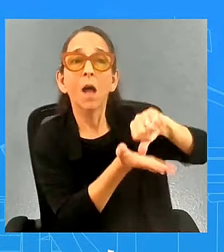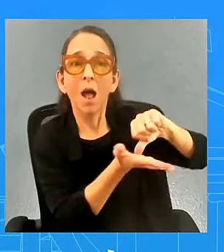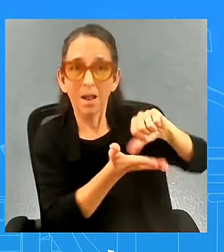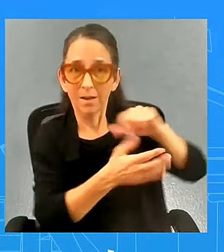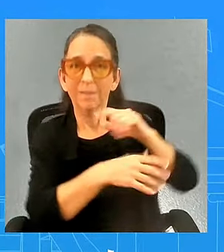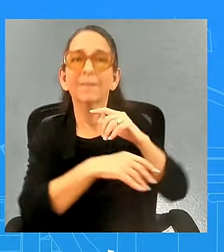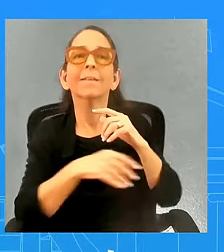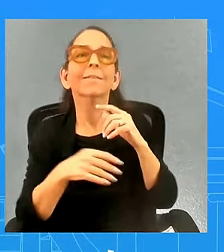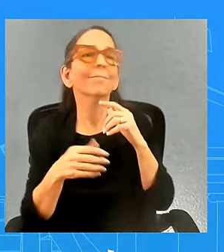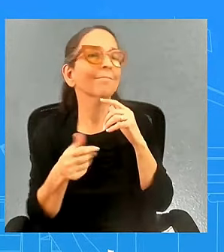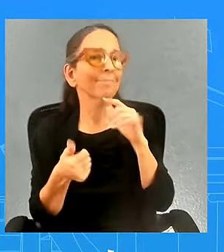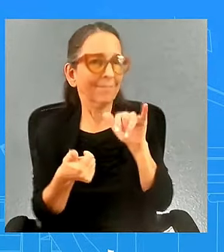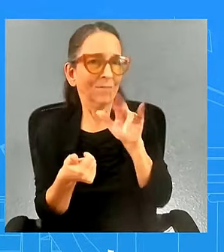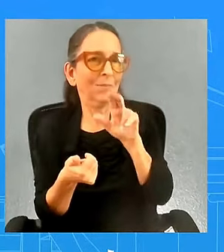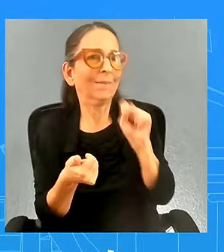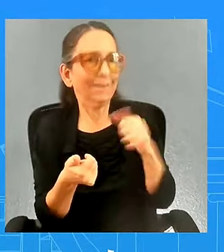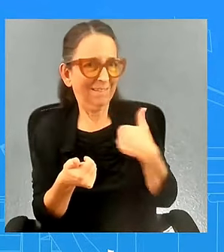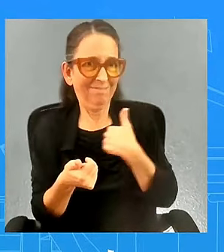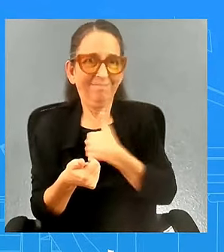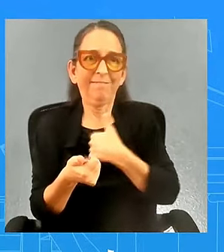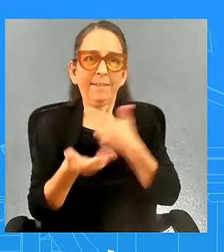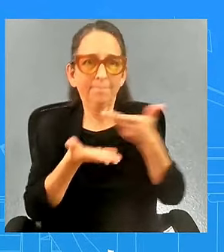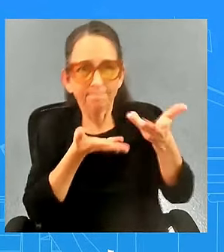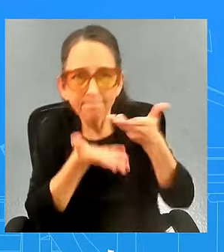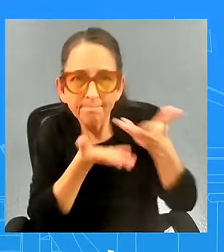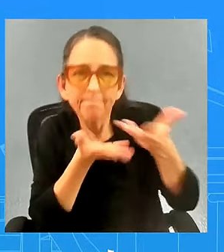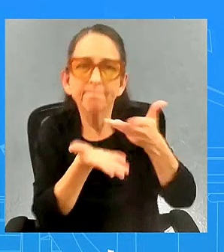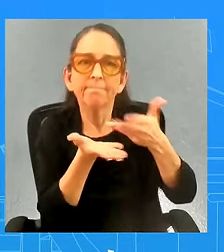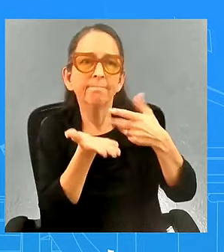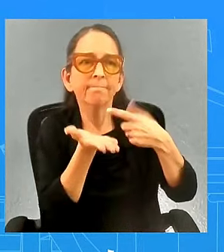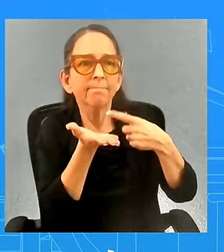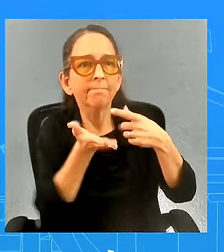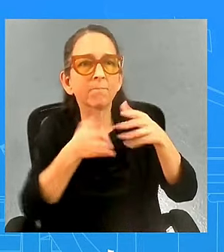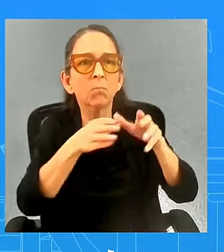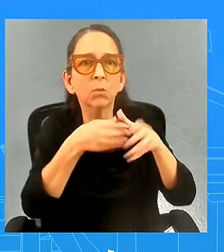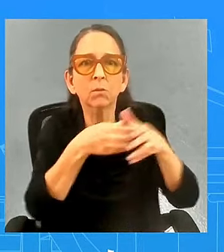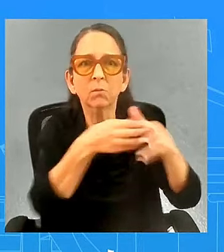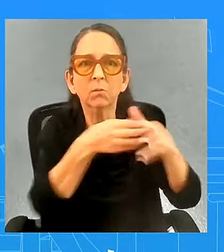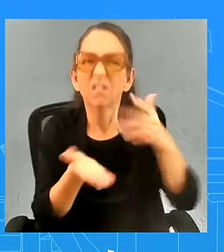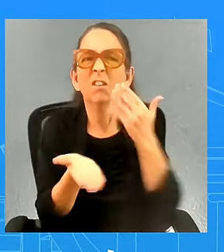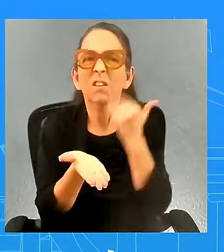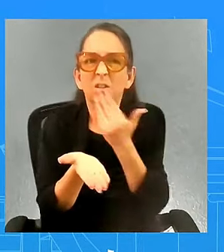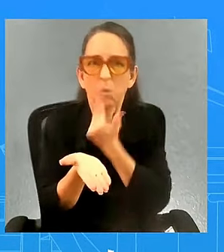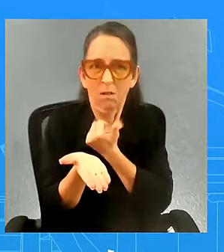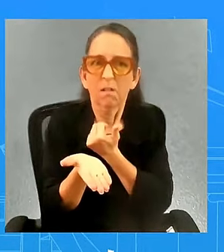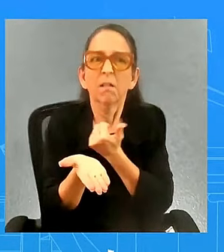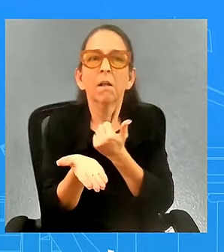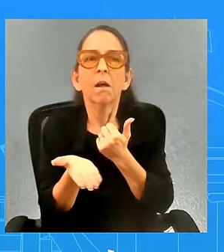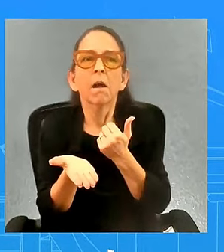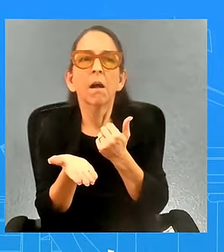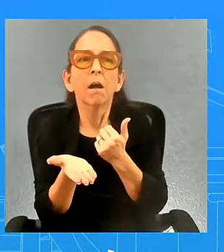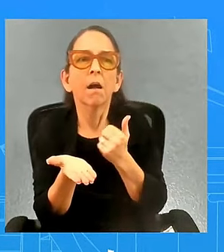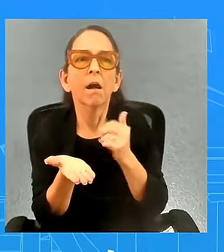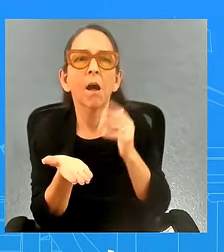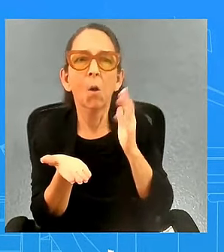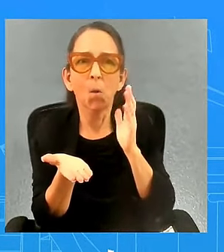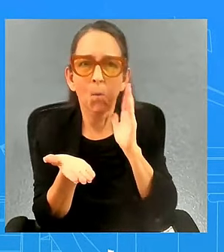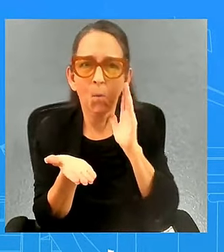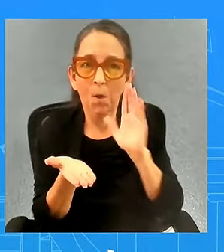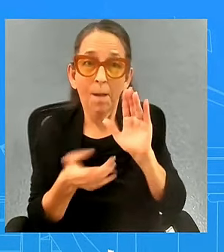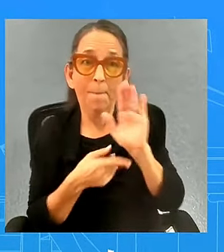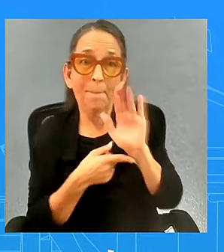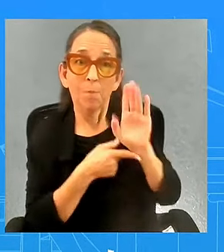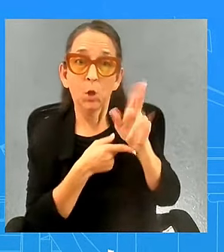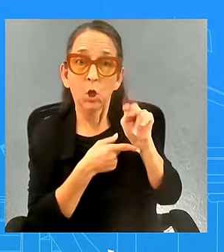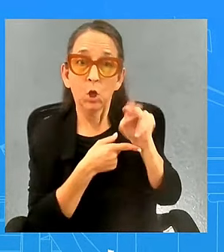in the region and with israeli counterparts bill burns will be in cairo on thursday to engage with egyptian